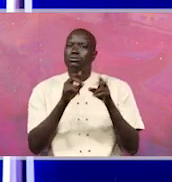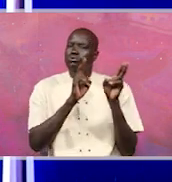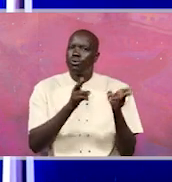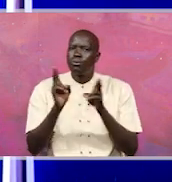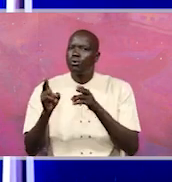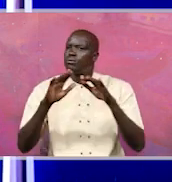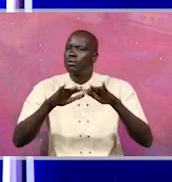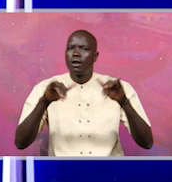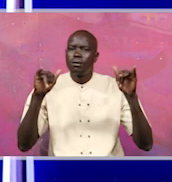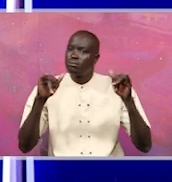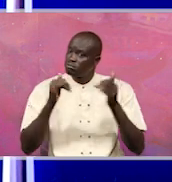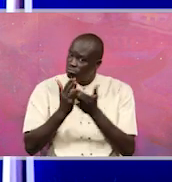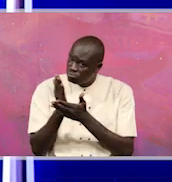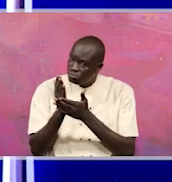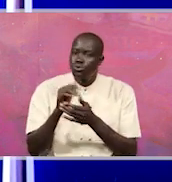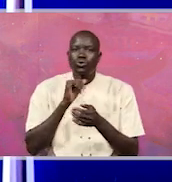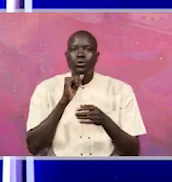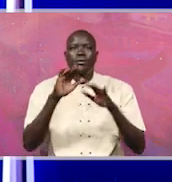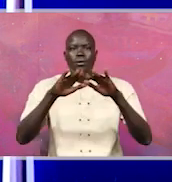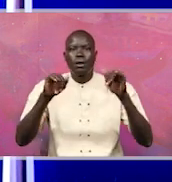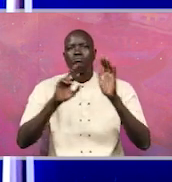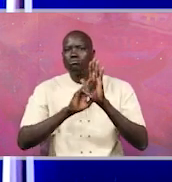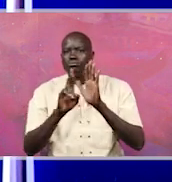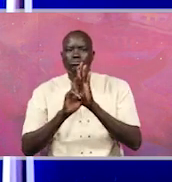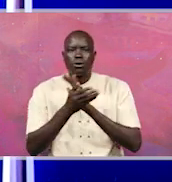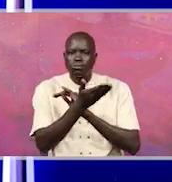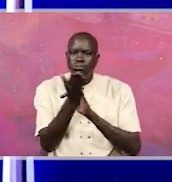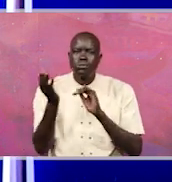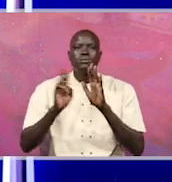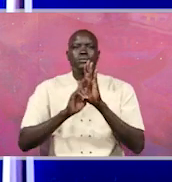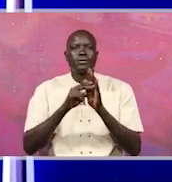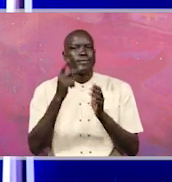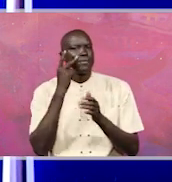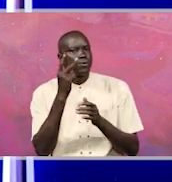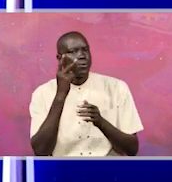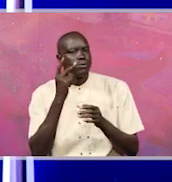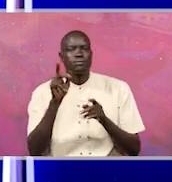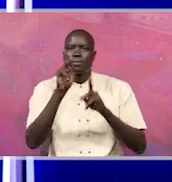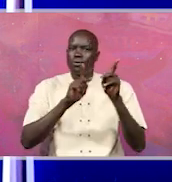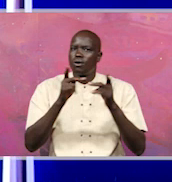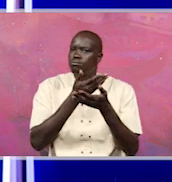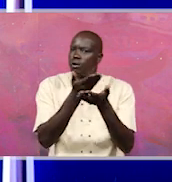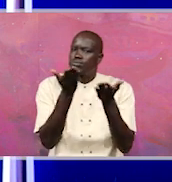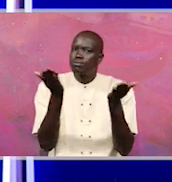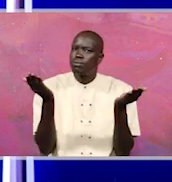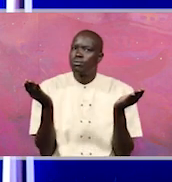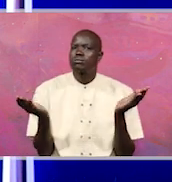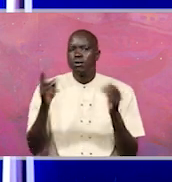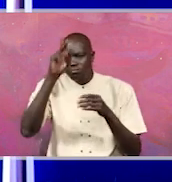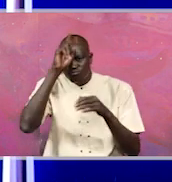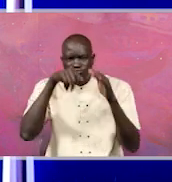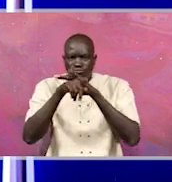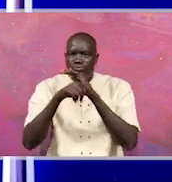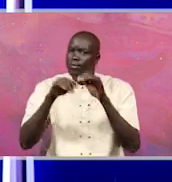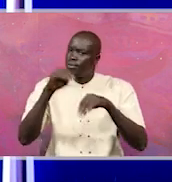Parliament. It's not the parliamentarians representing the views of the ordinary Ugandans down there that voted them